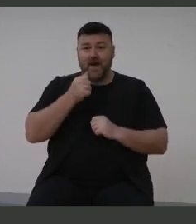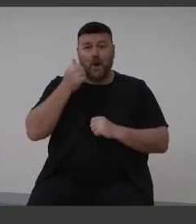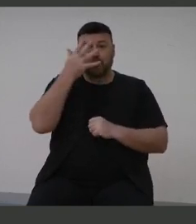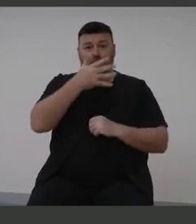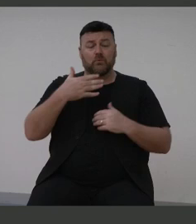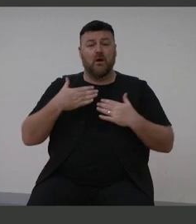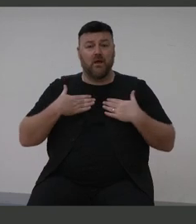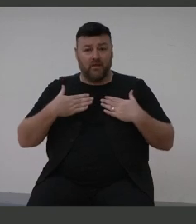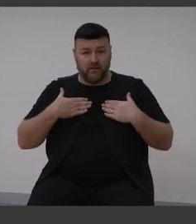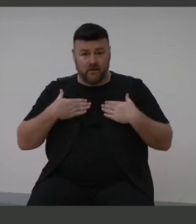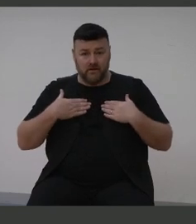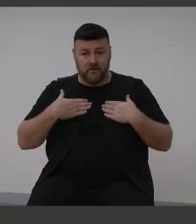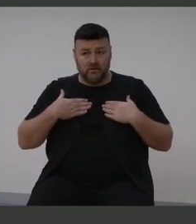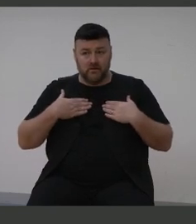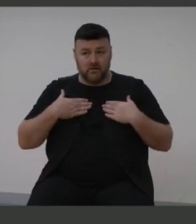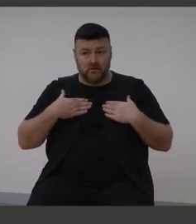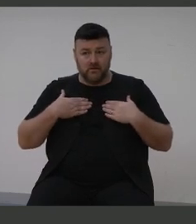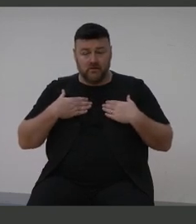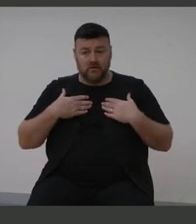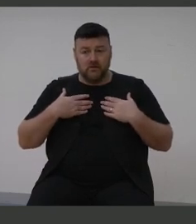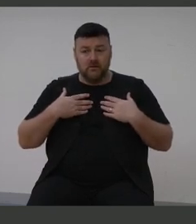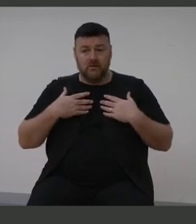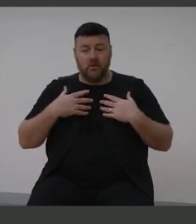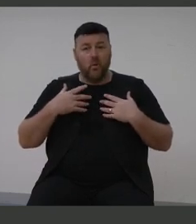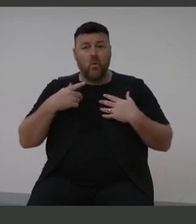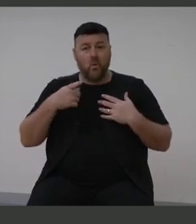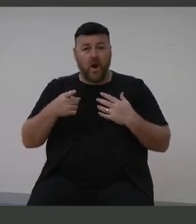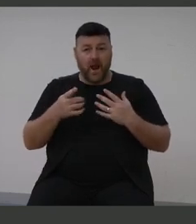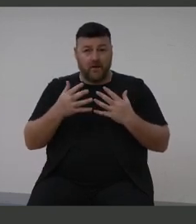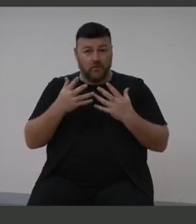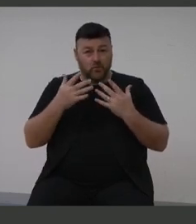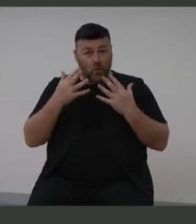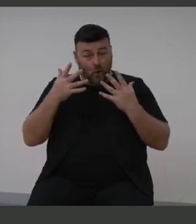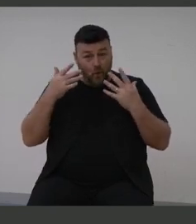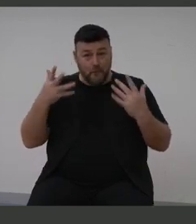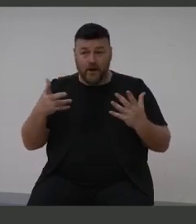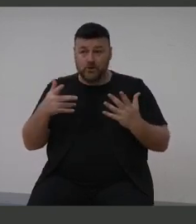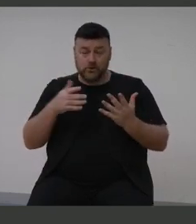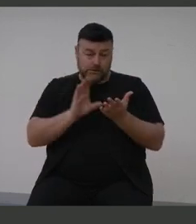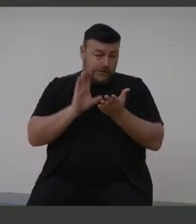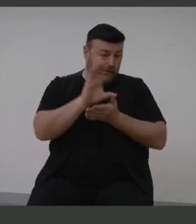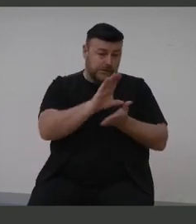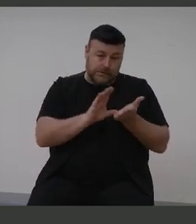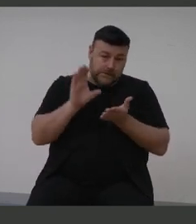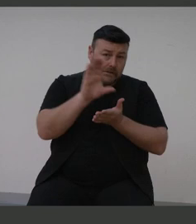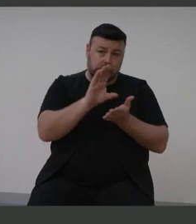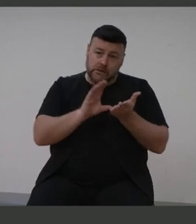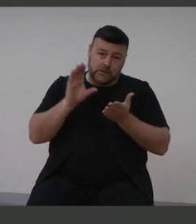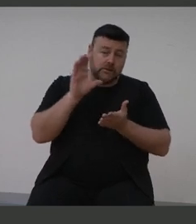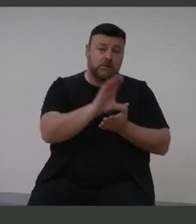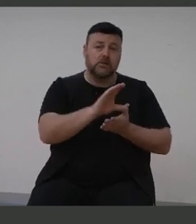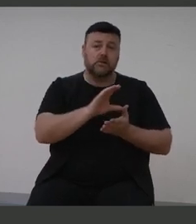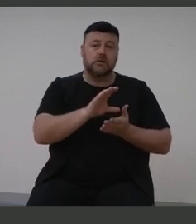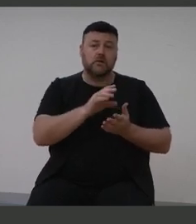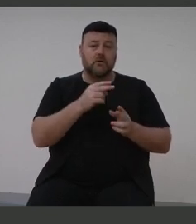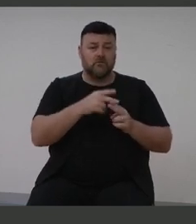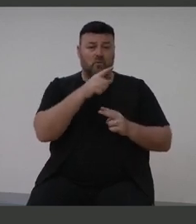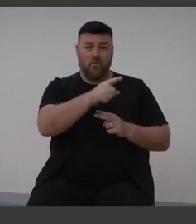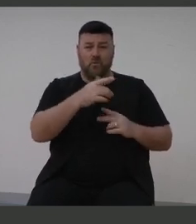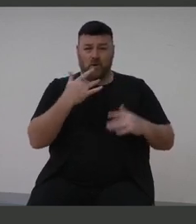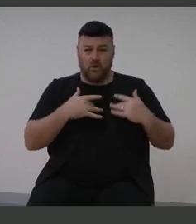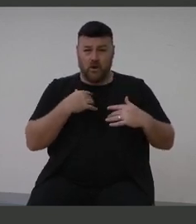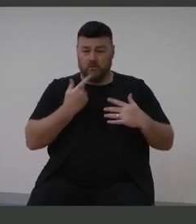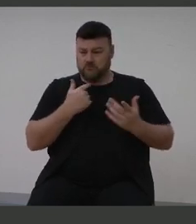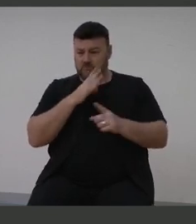that we pour so much money into the other end of things, that we're actually ruining someone's life or we spend a lot more time in the public health arena, we can actually correct a lot of this.